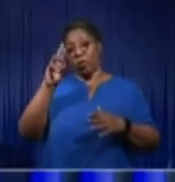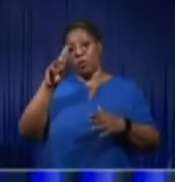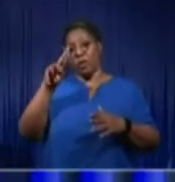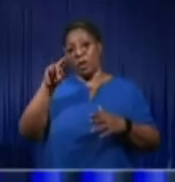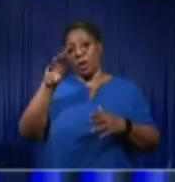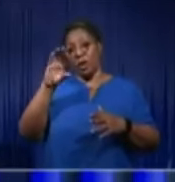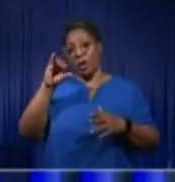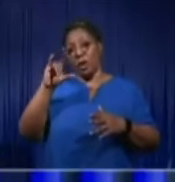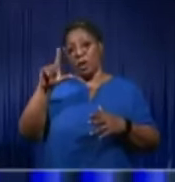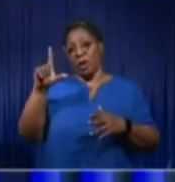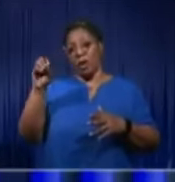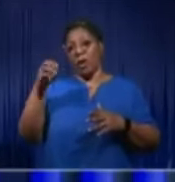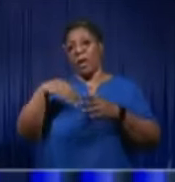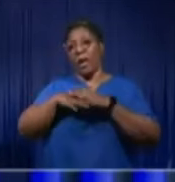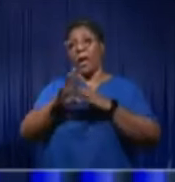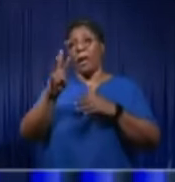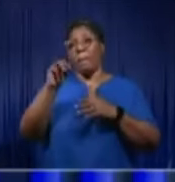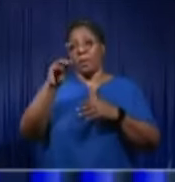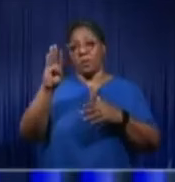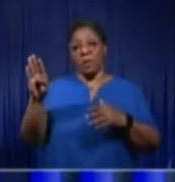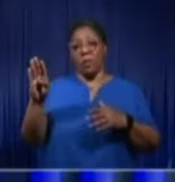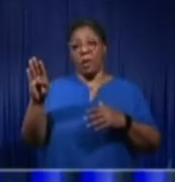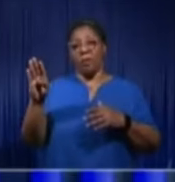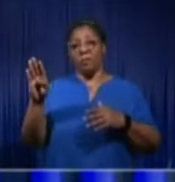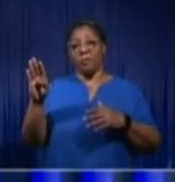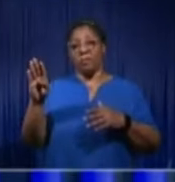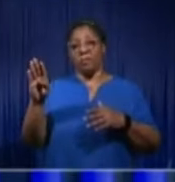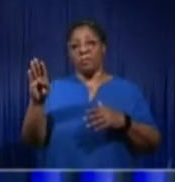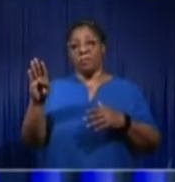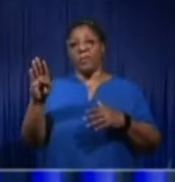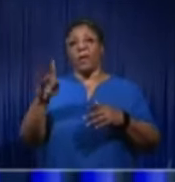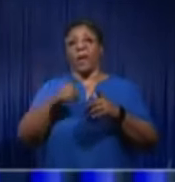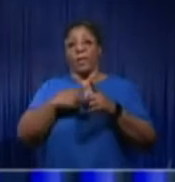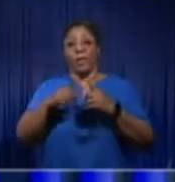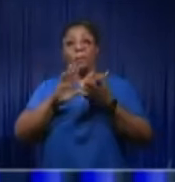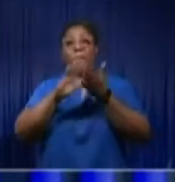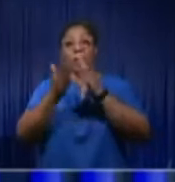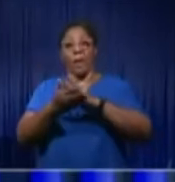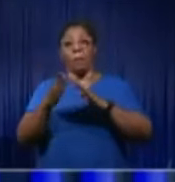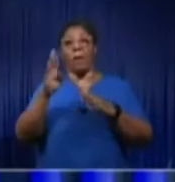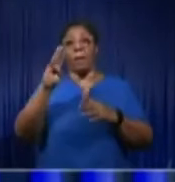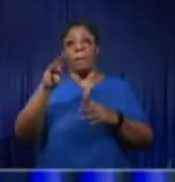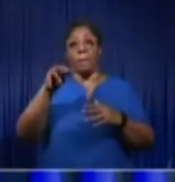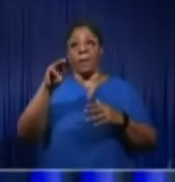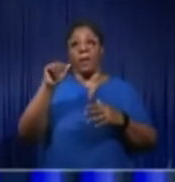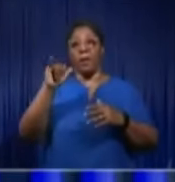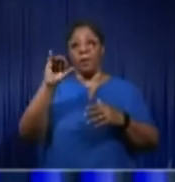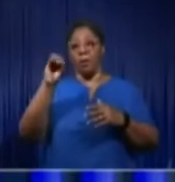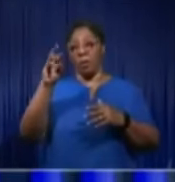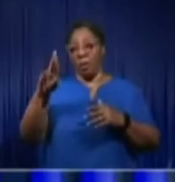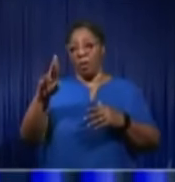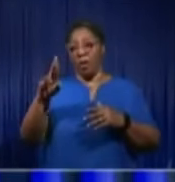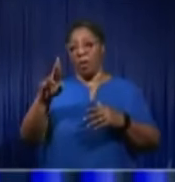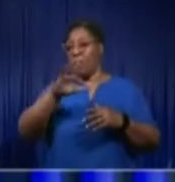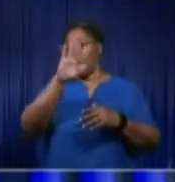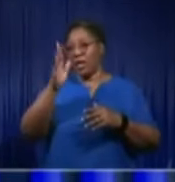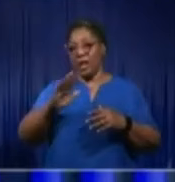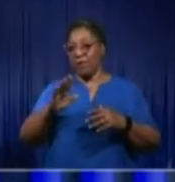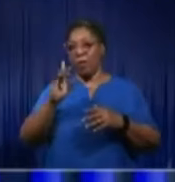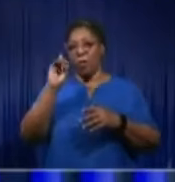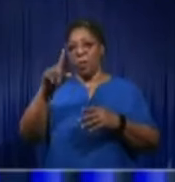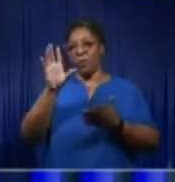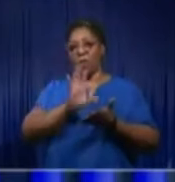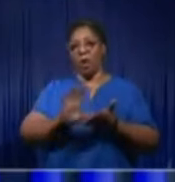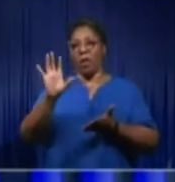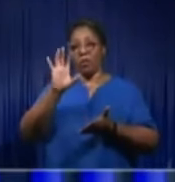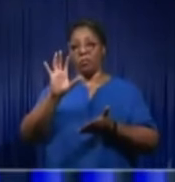the mayor. He rose to be the president of the Senate. And my father did not have a tertiary education. But